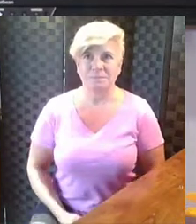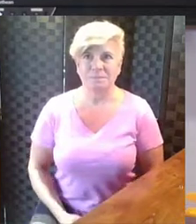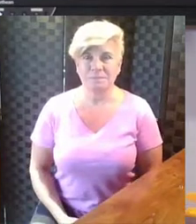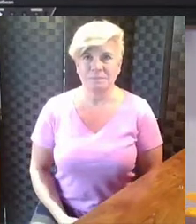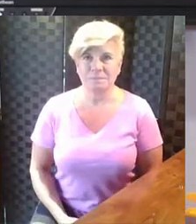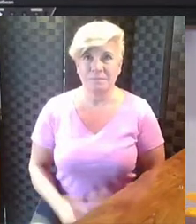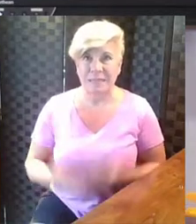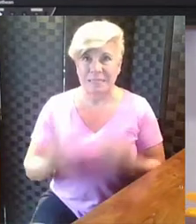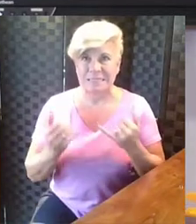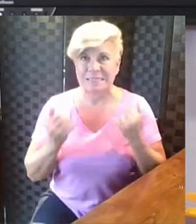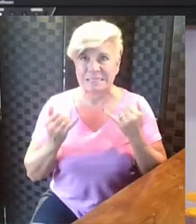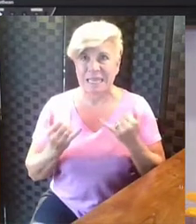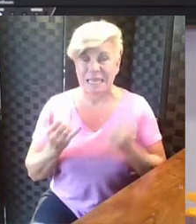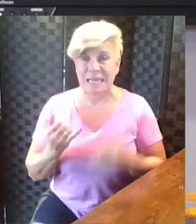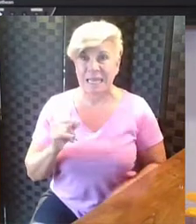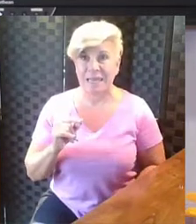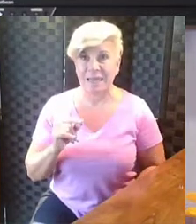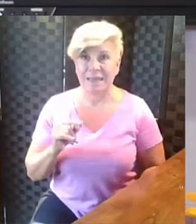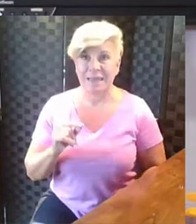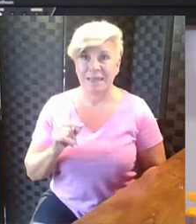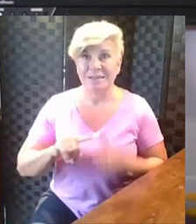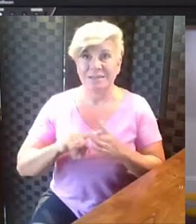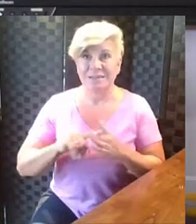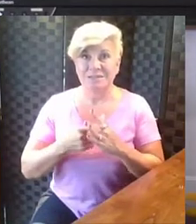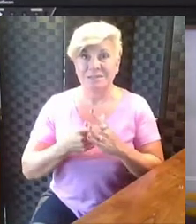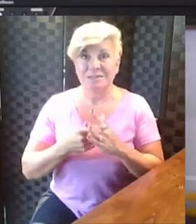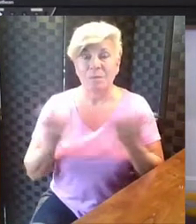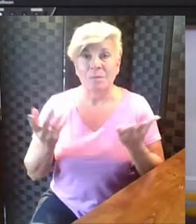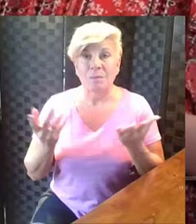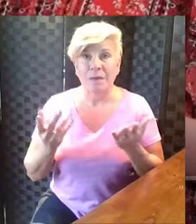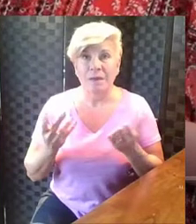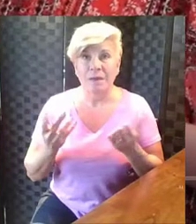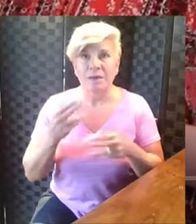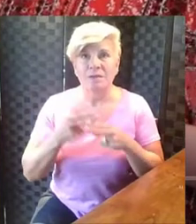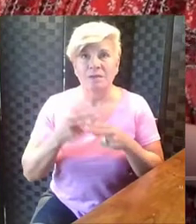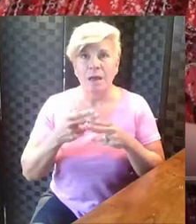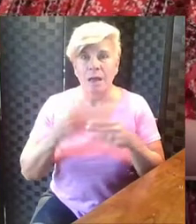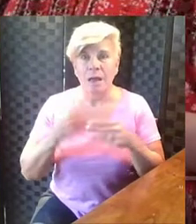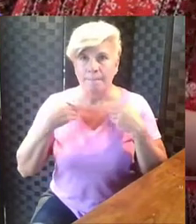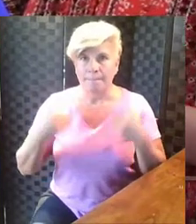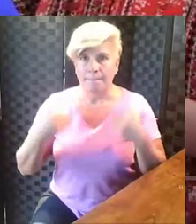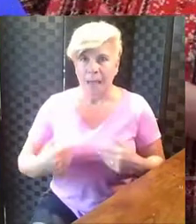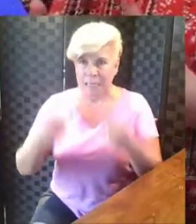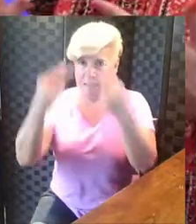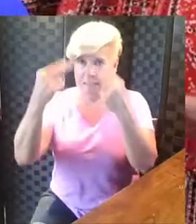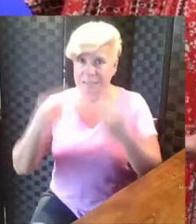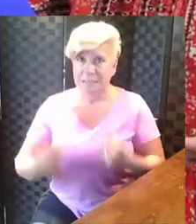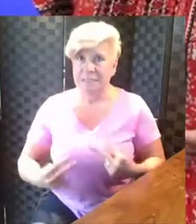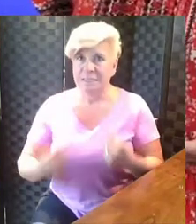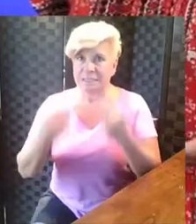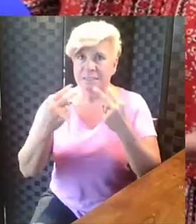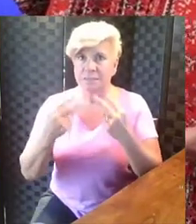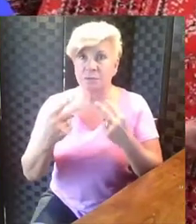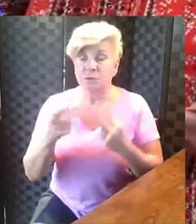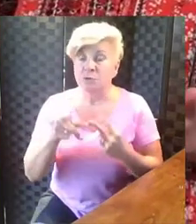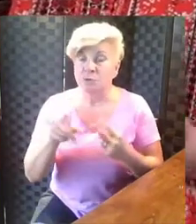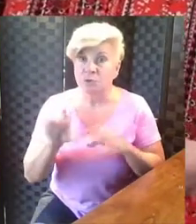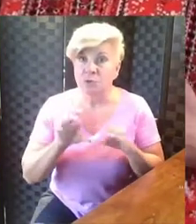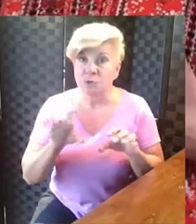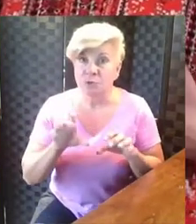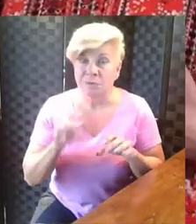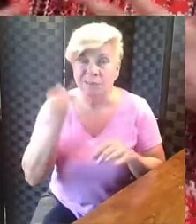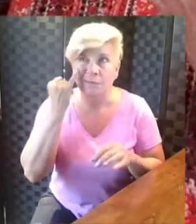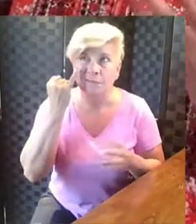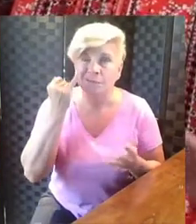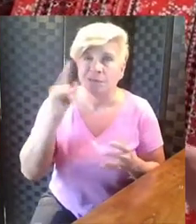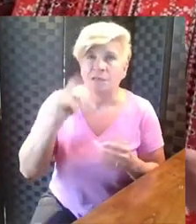We're going to start today with something I like to do with my class. It's called a body scan. And this is something that you can do when you